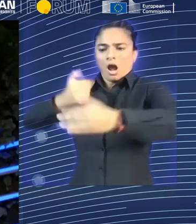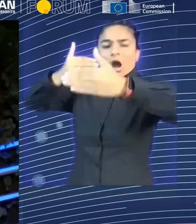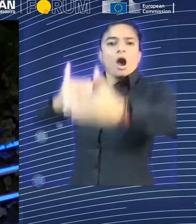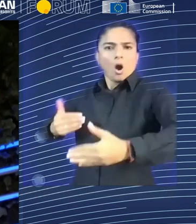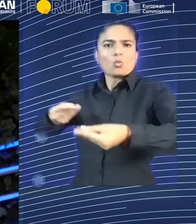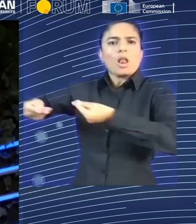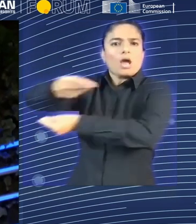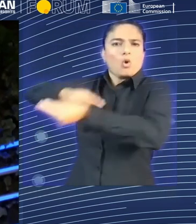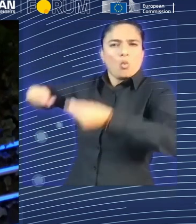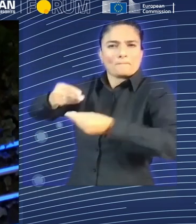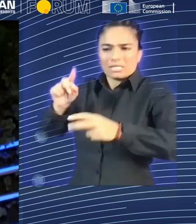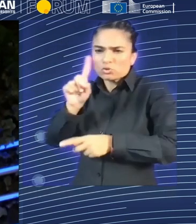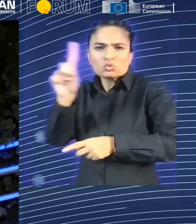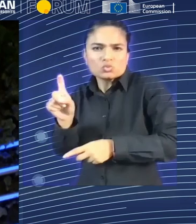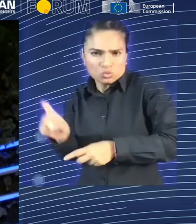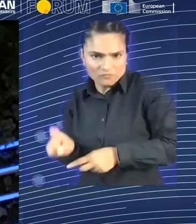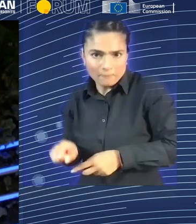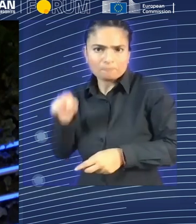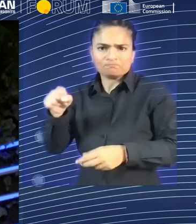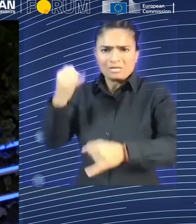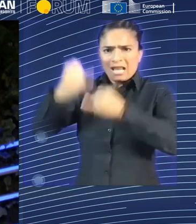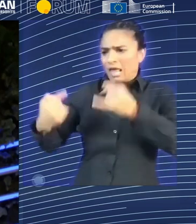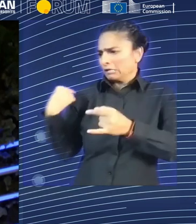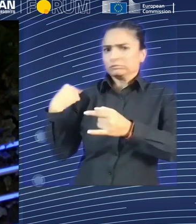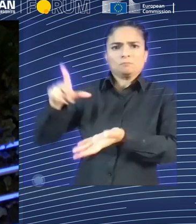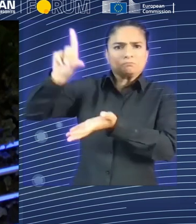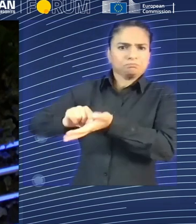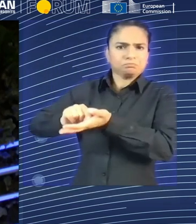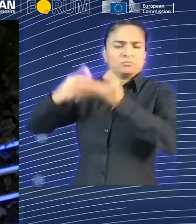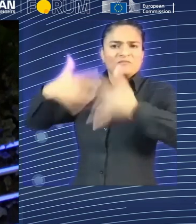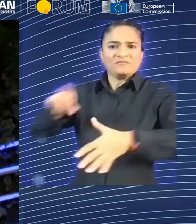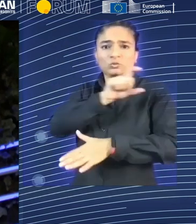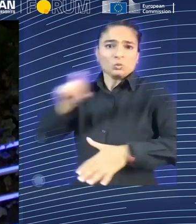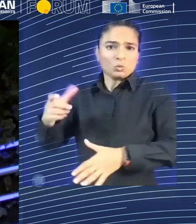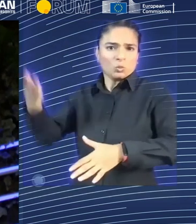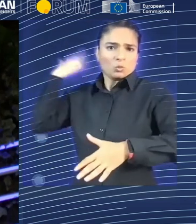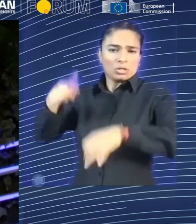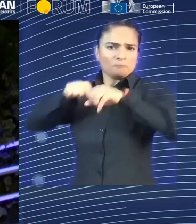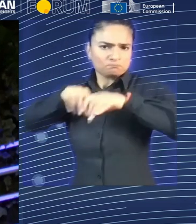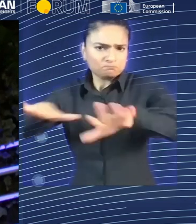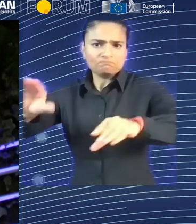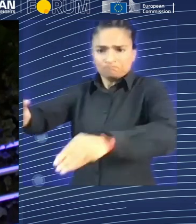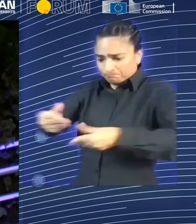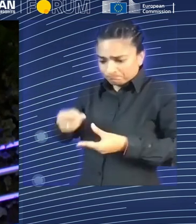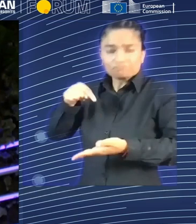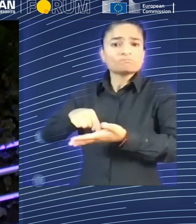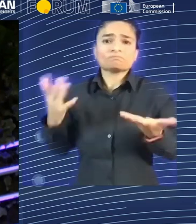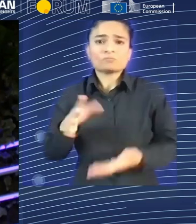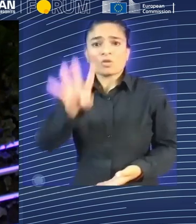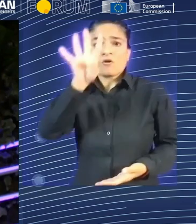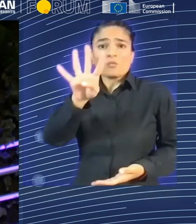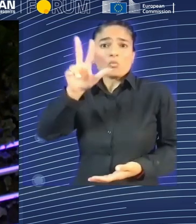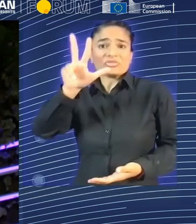of energy. But behind that was skill shortages and labor costs. So it's clearly a big issue for businesses.